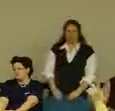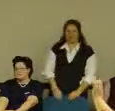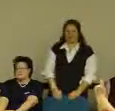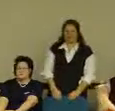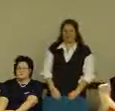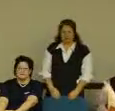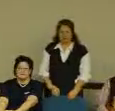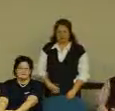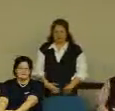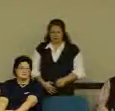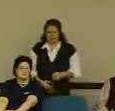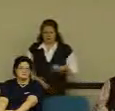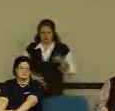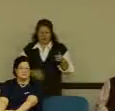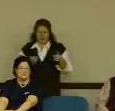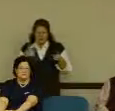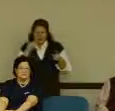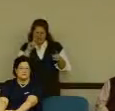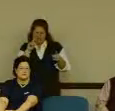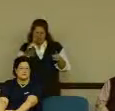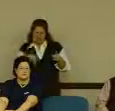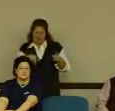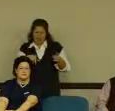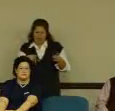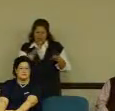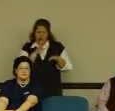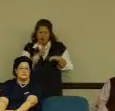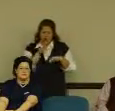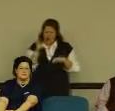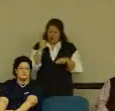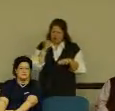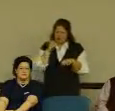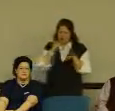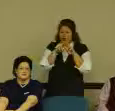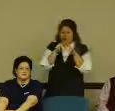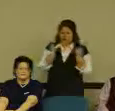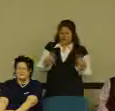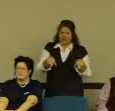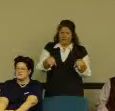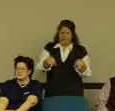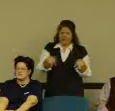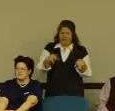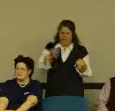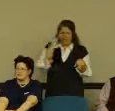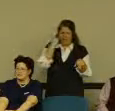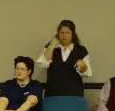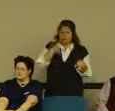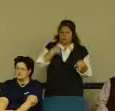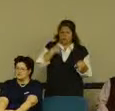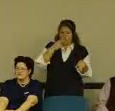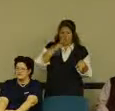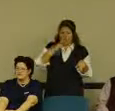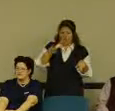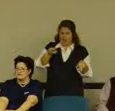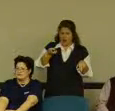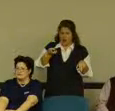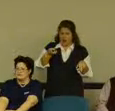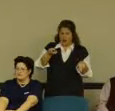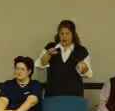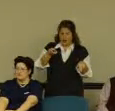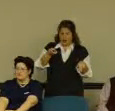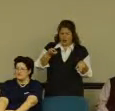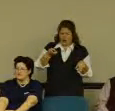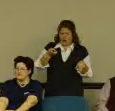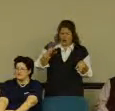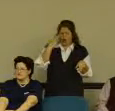So I have a question. So on the resume, if a person's hard of hearing, you